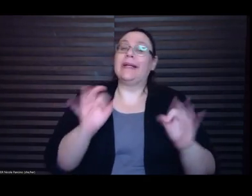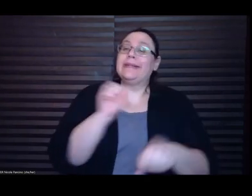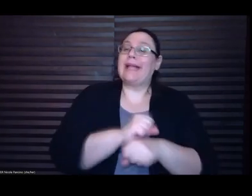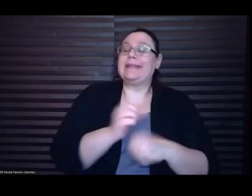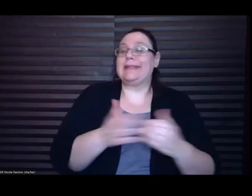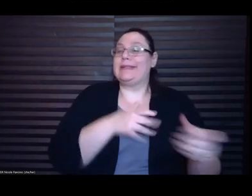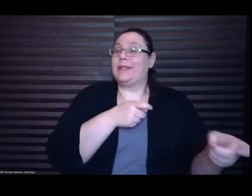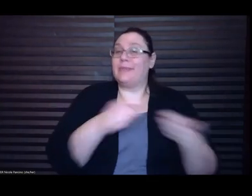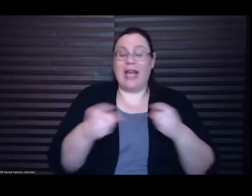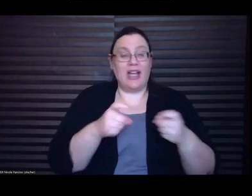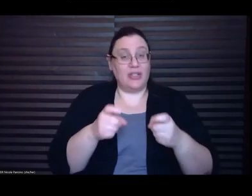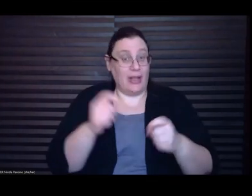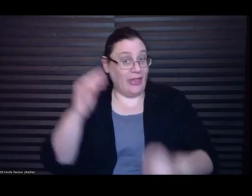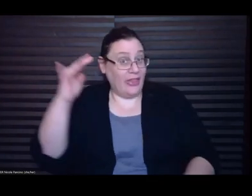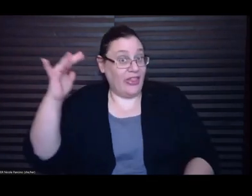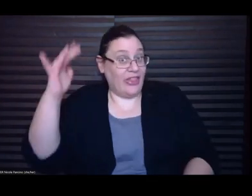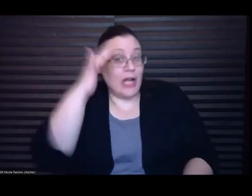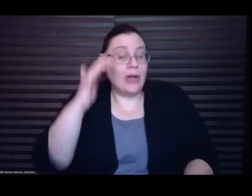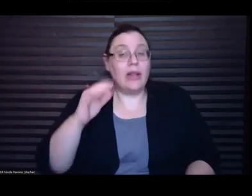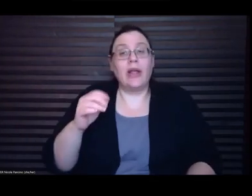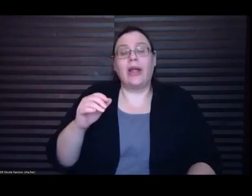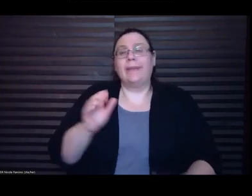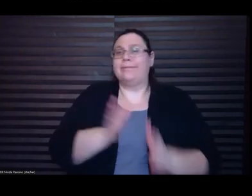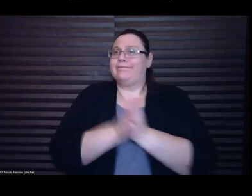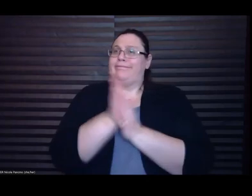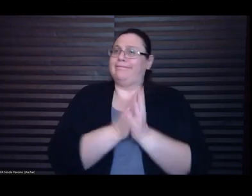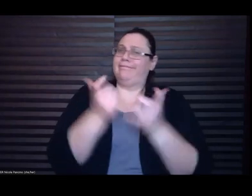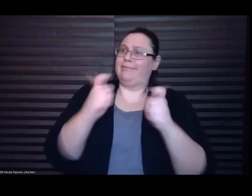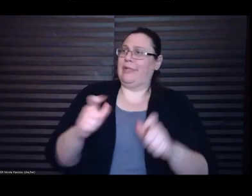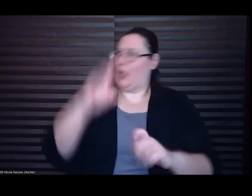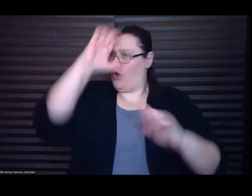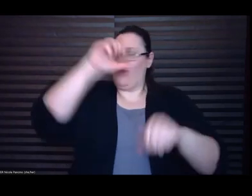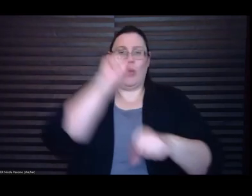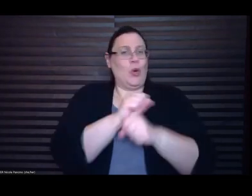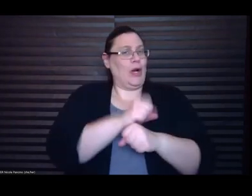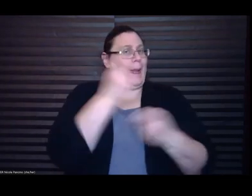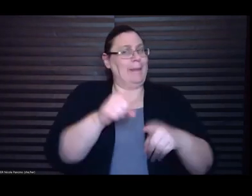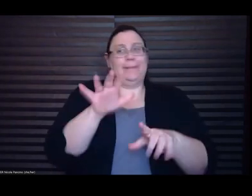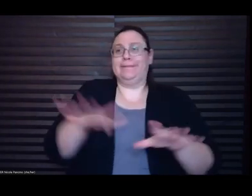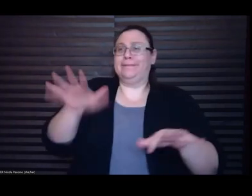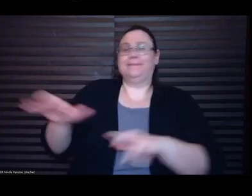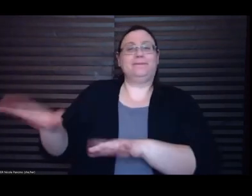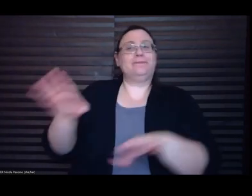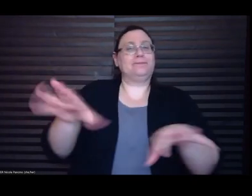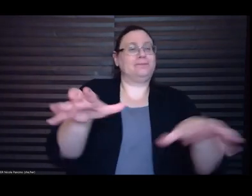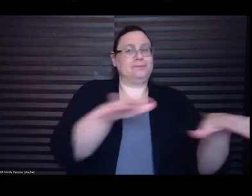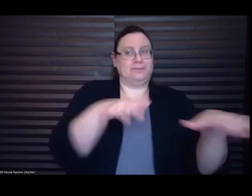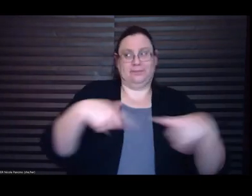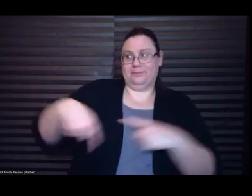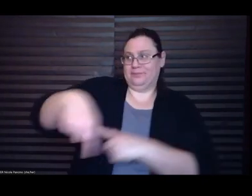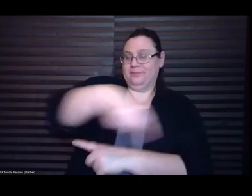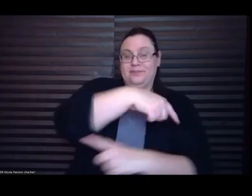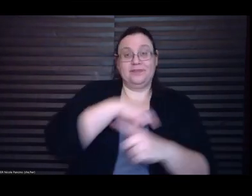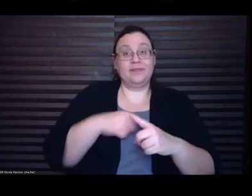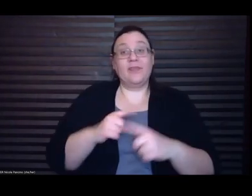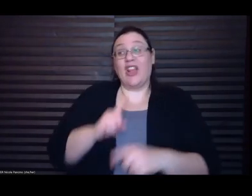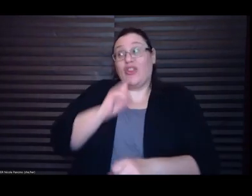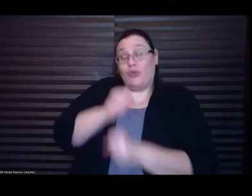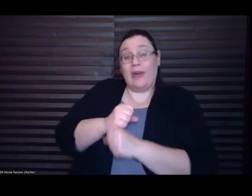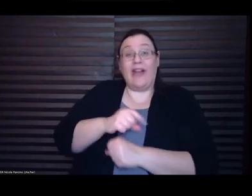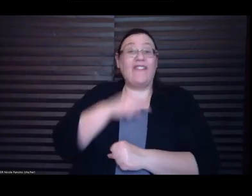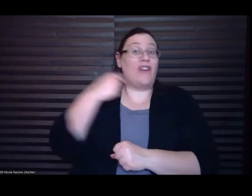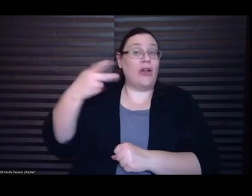place all around her. Meanwhile, the real Father Paul was late yet again, this time for his eight o'clock premarital counseling